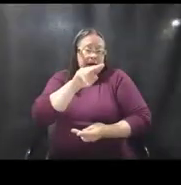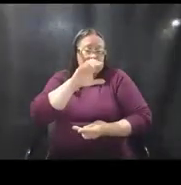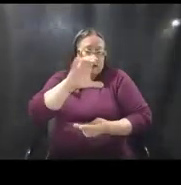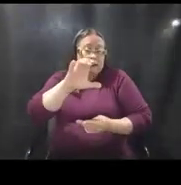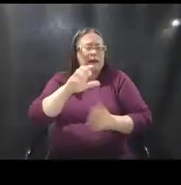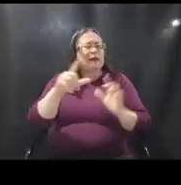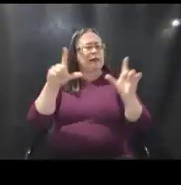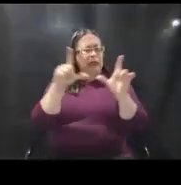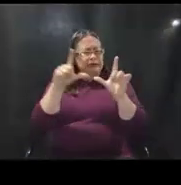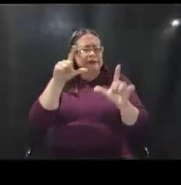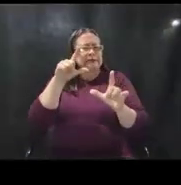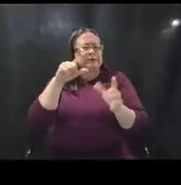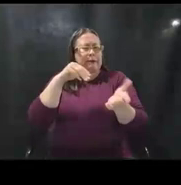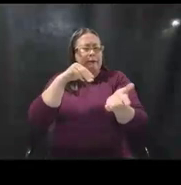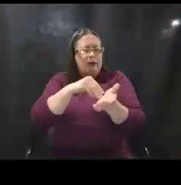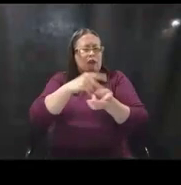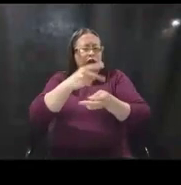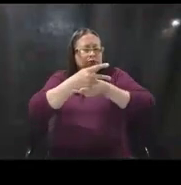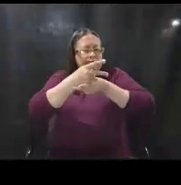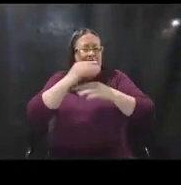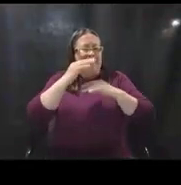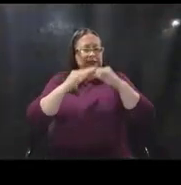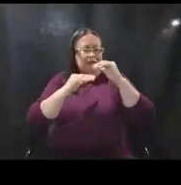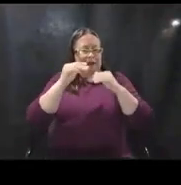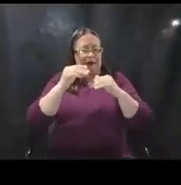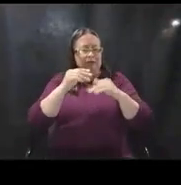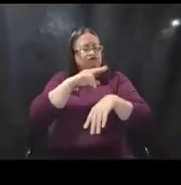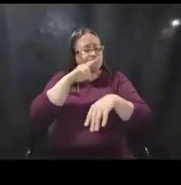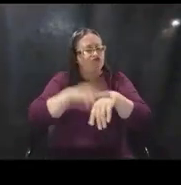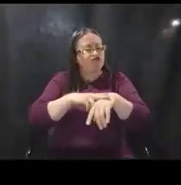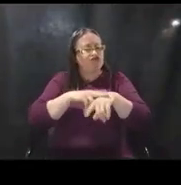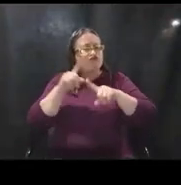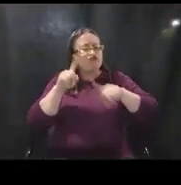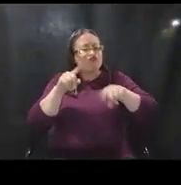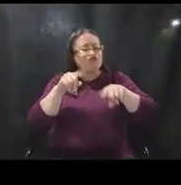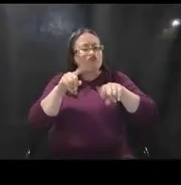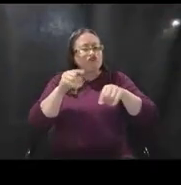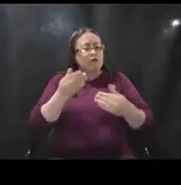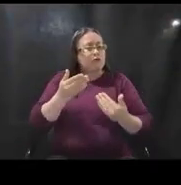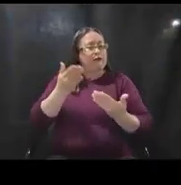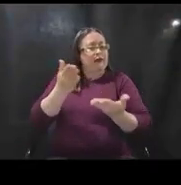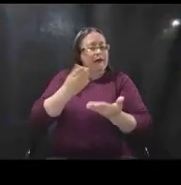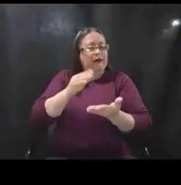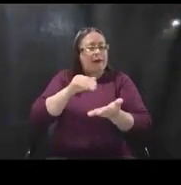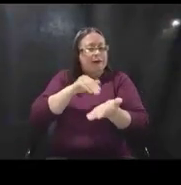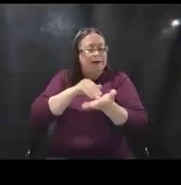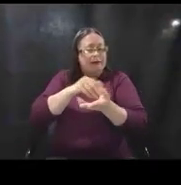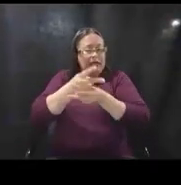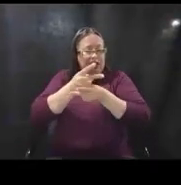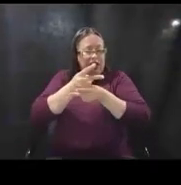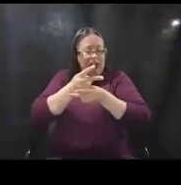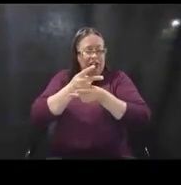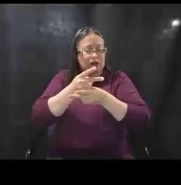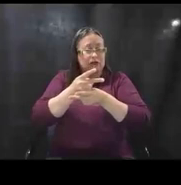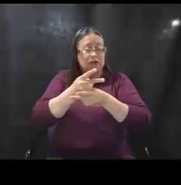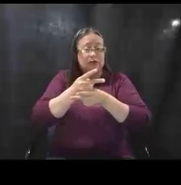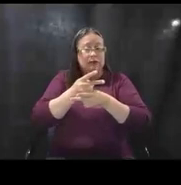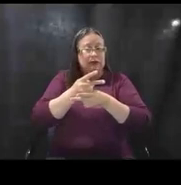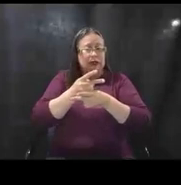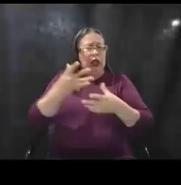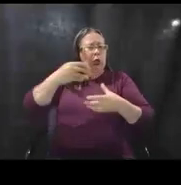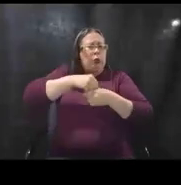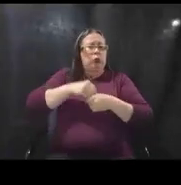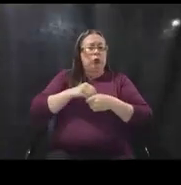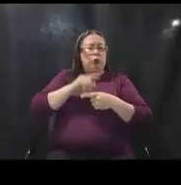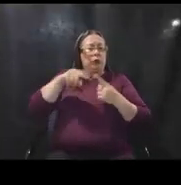licensed medical care facility that would be the normal facility that would provide medical care even when there is not a disaster